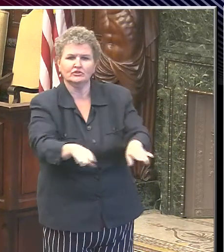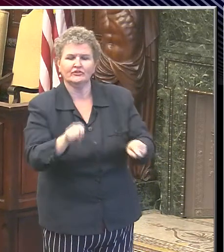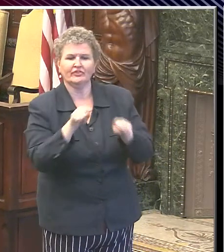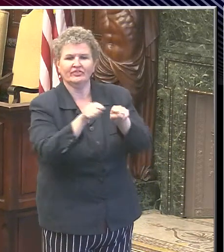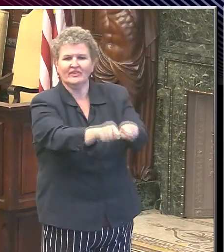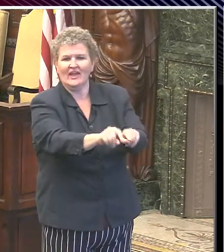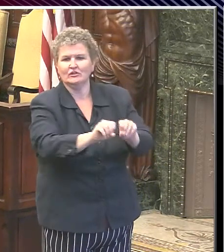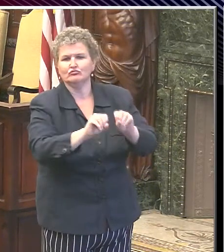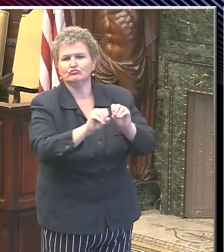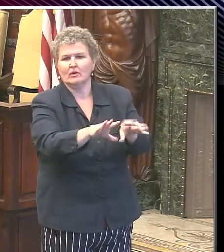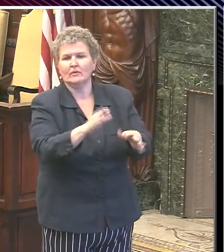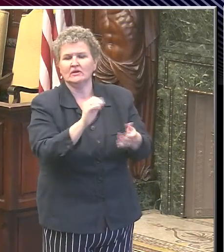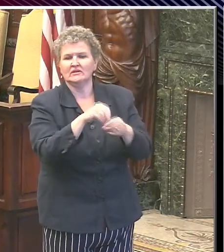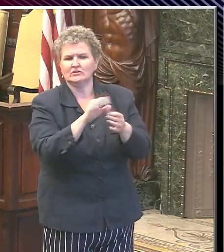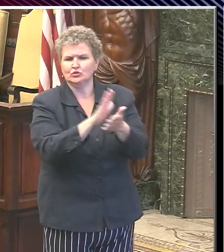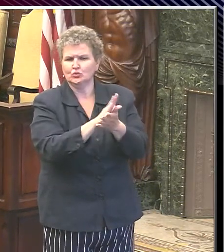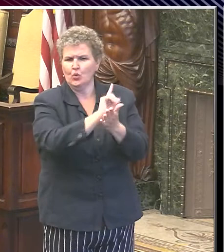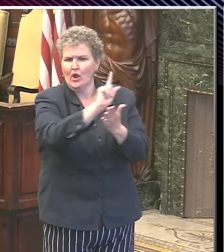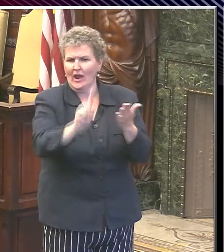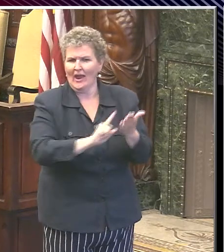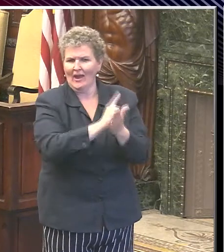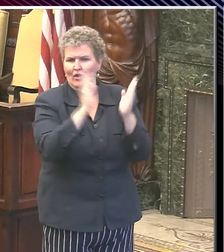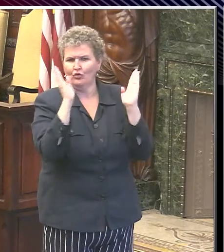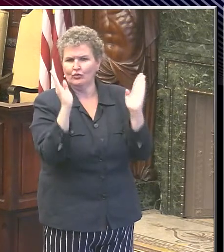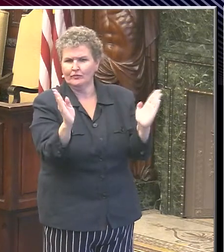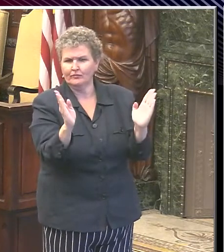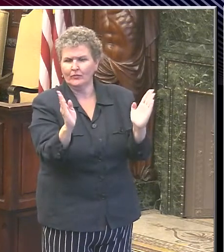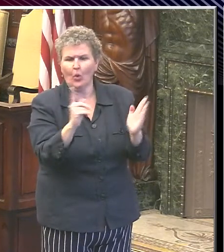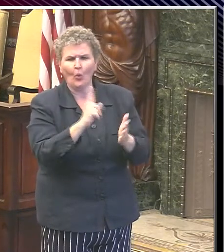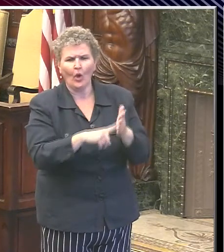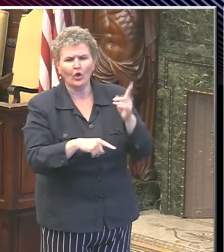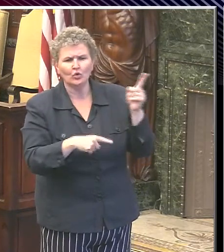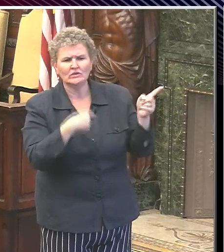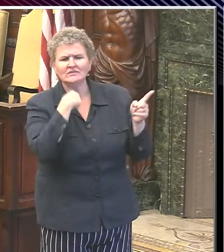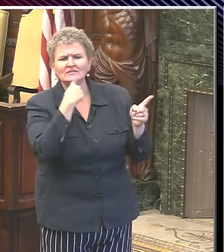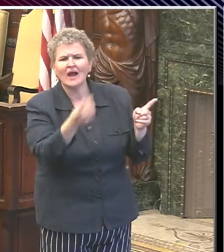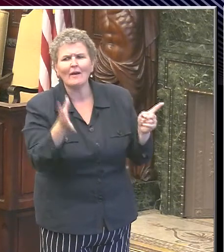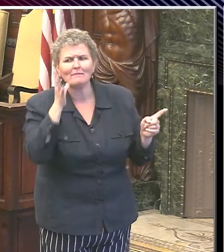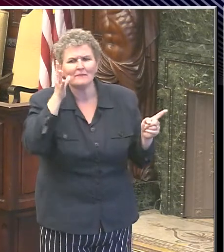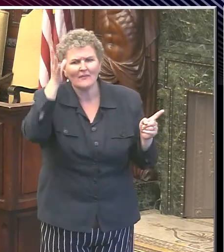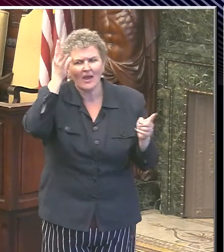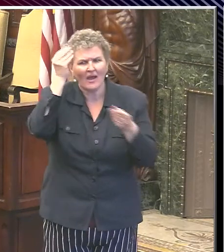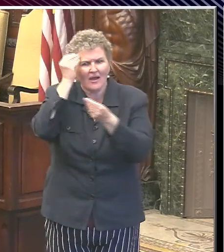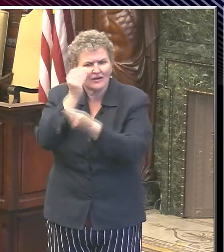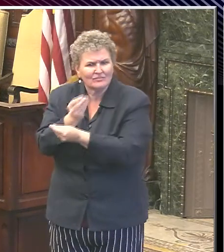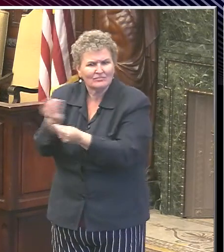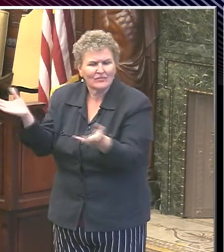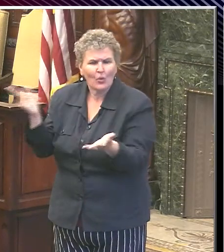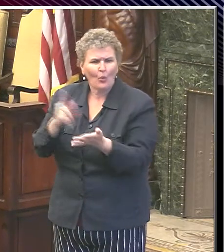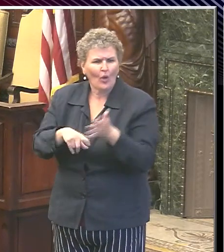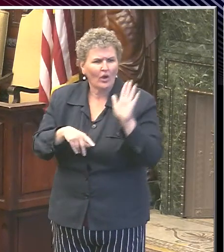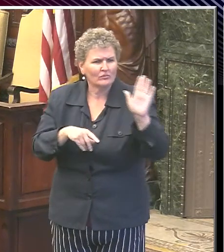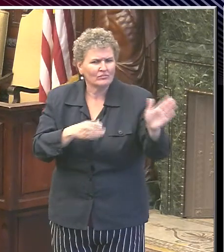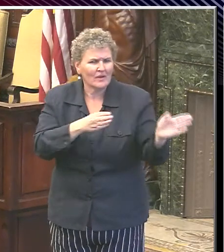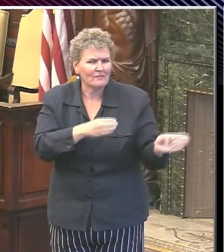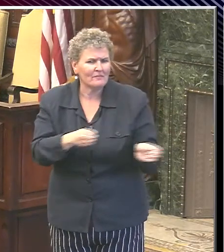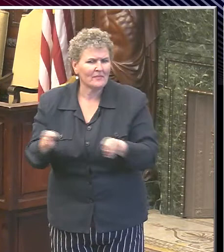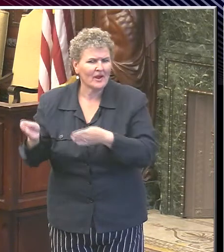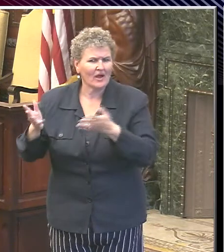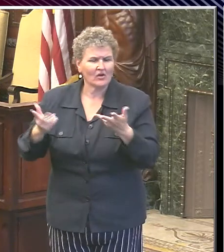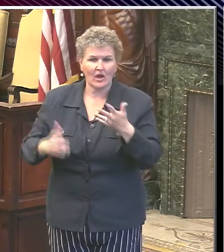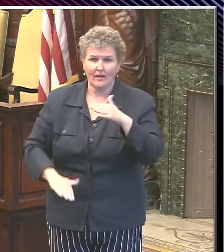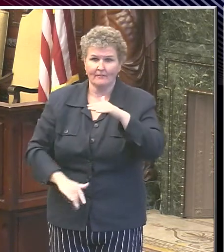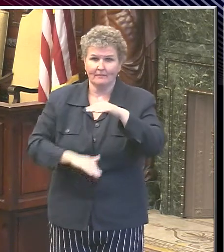hours. What, what are you telling parents so far with that? Do you, do you have any plan laid out as far as capacity,